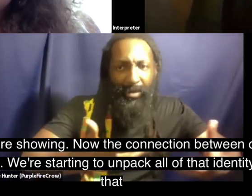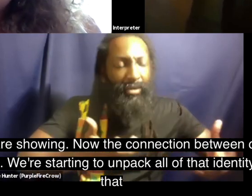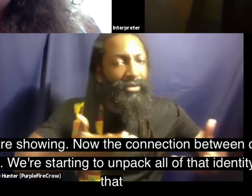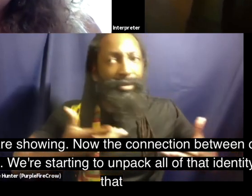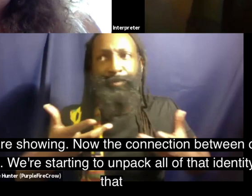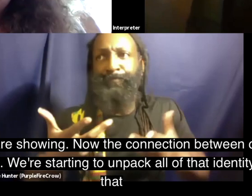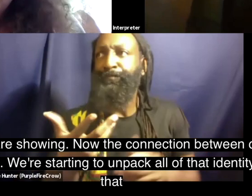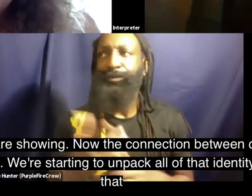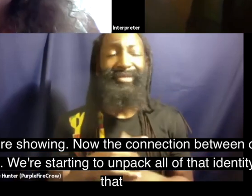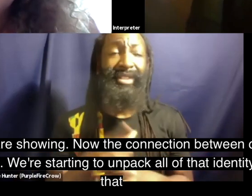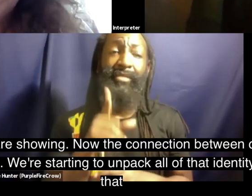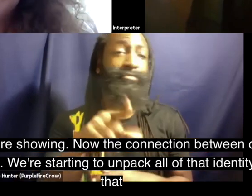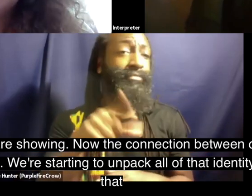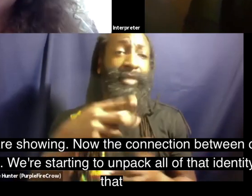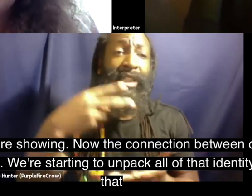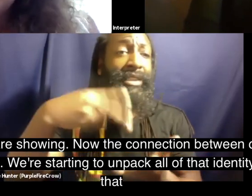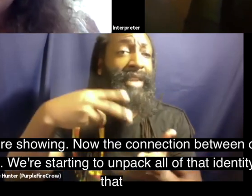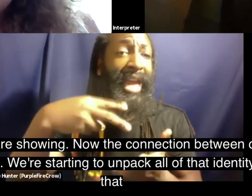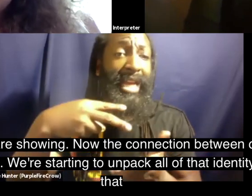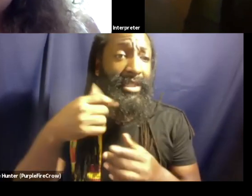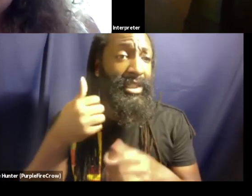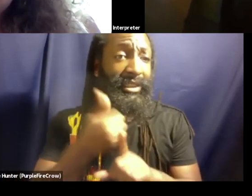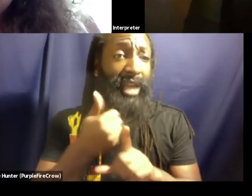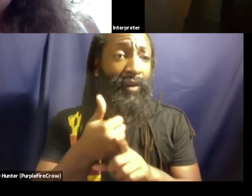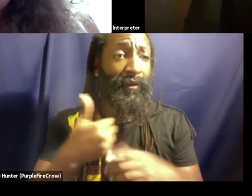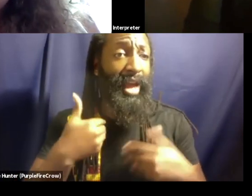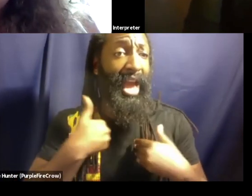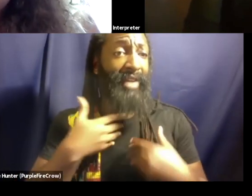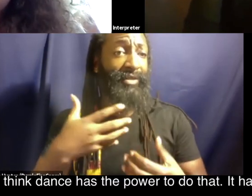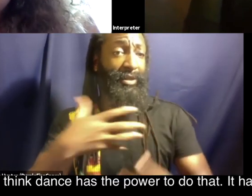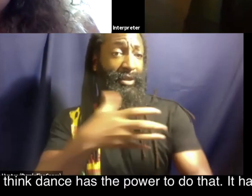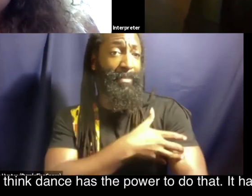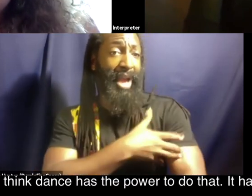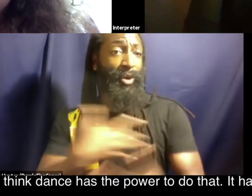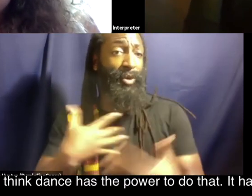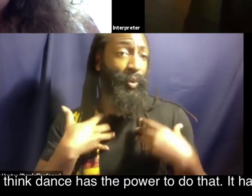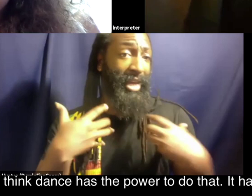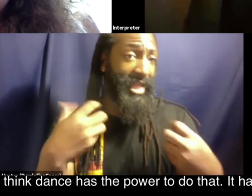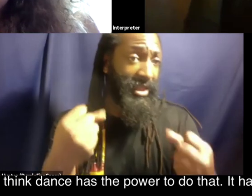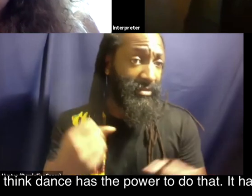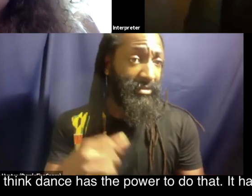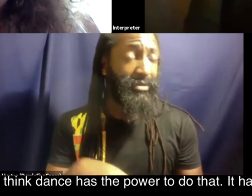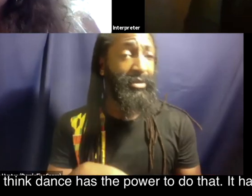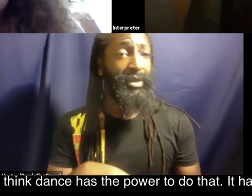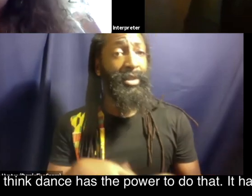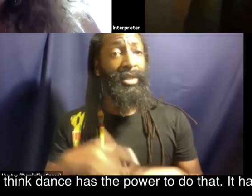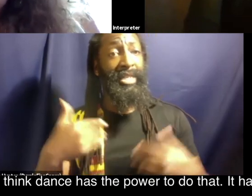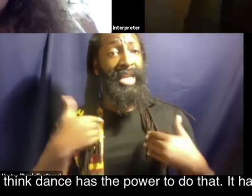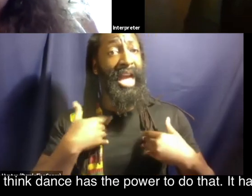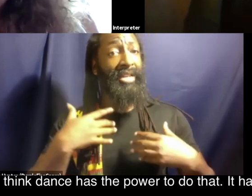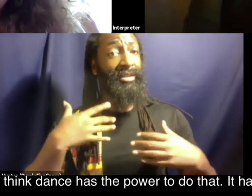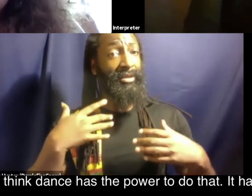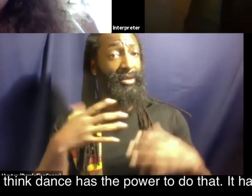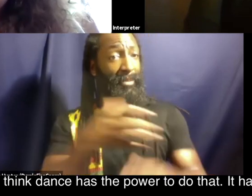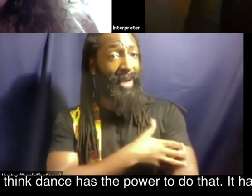unpack all of that identity and showing the world that and i think dance has the power to do